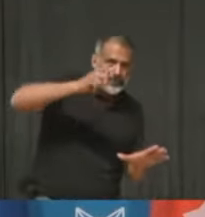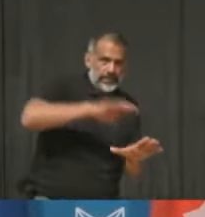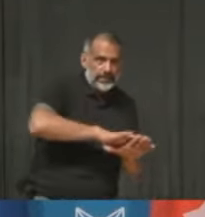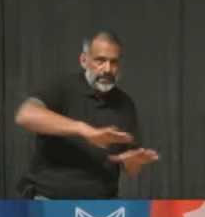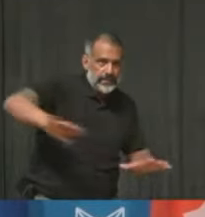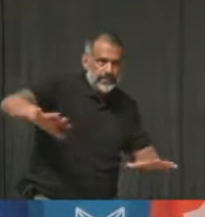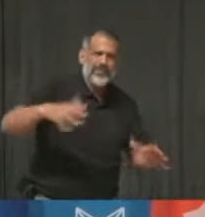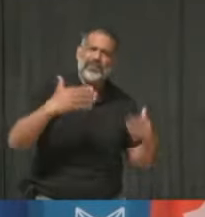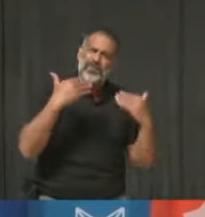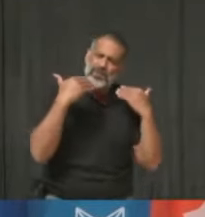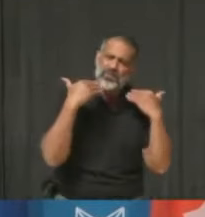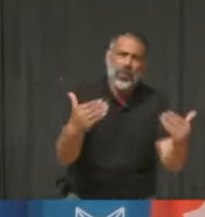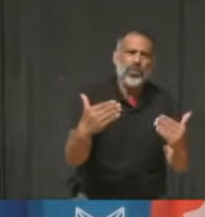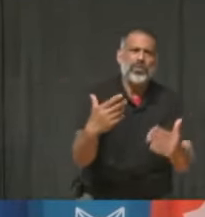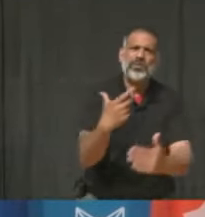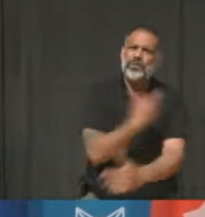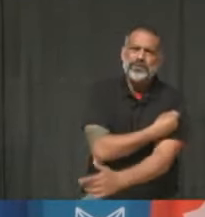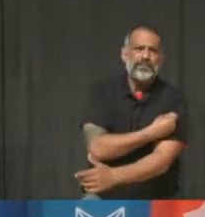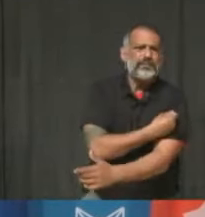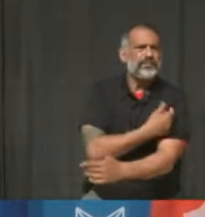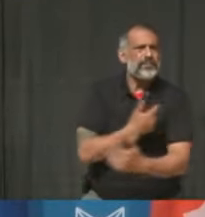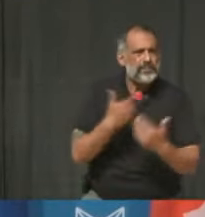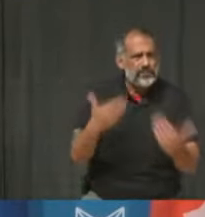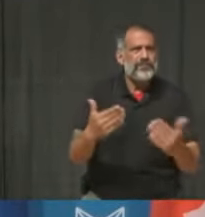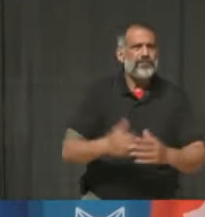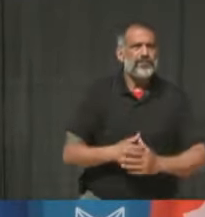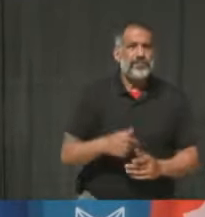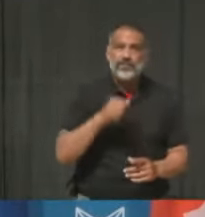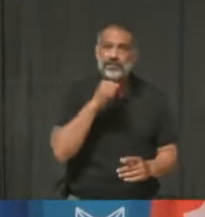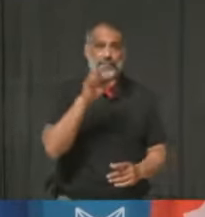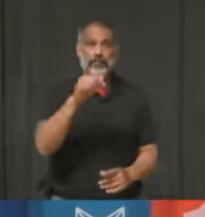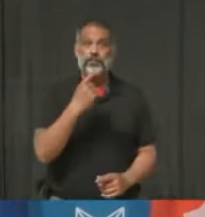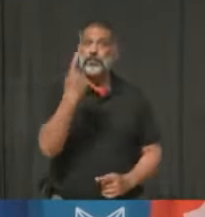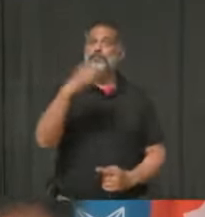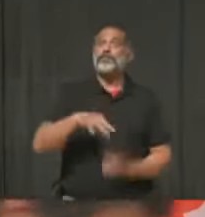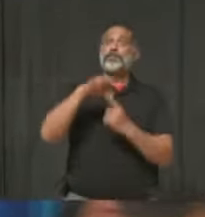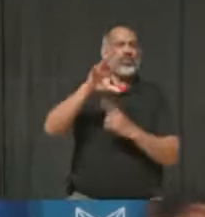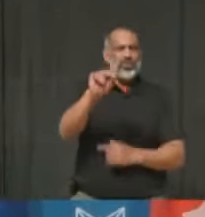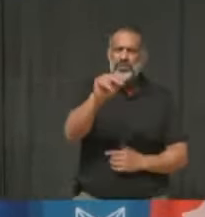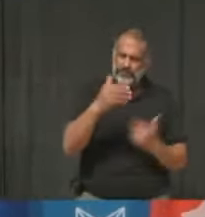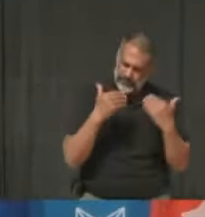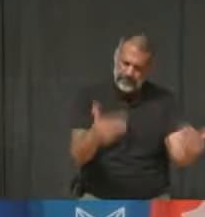everyone to come and be part of something special at Doses After Dark. So thank you so much for the question.